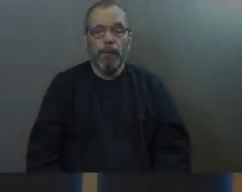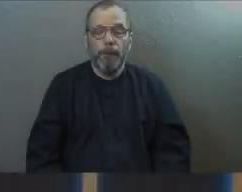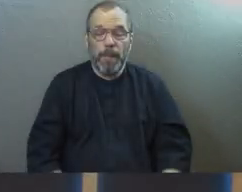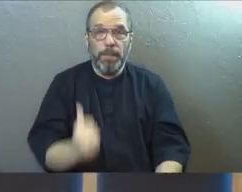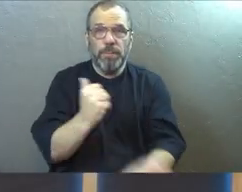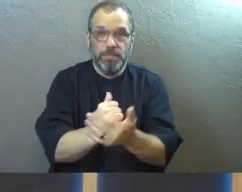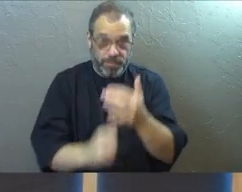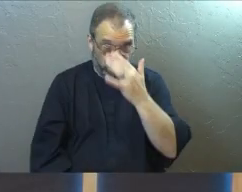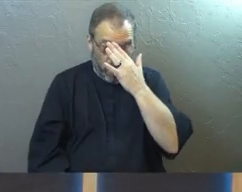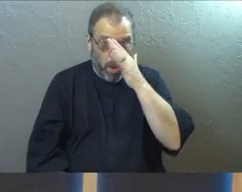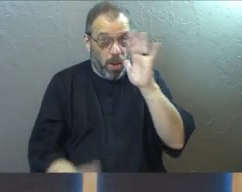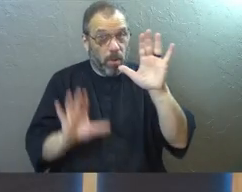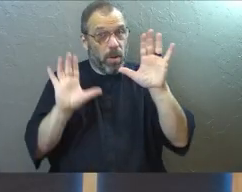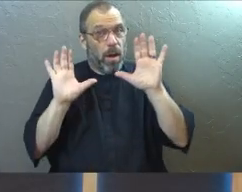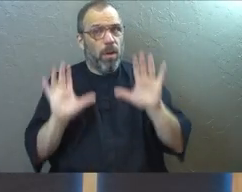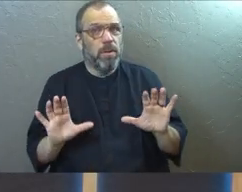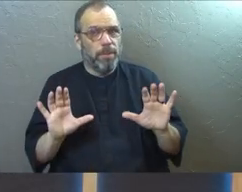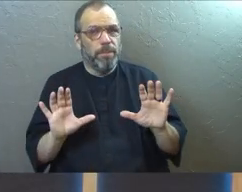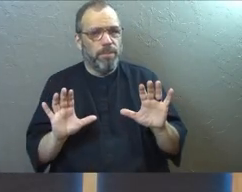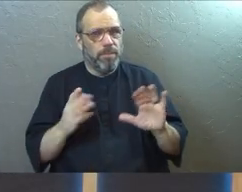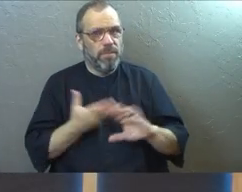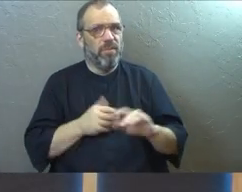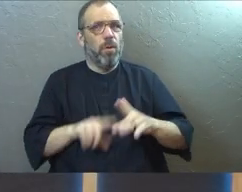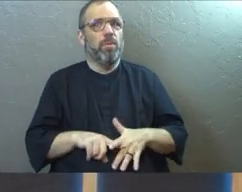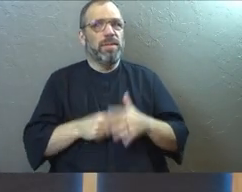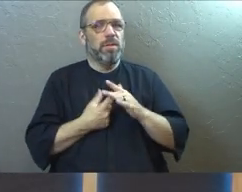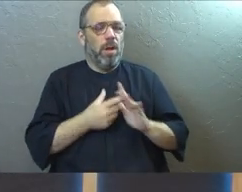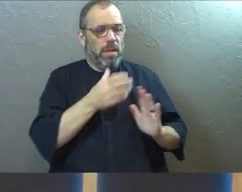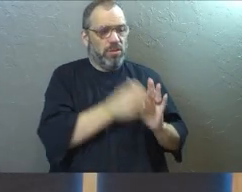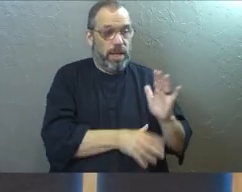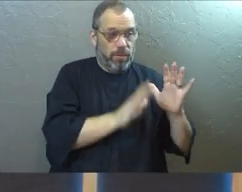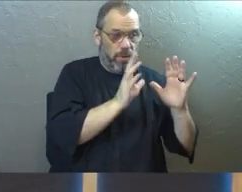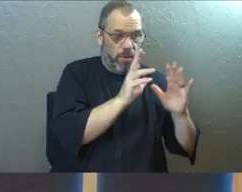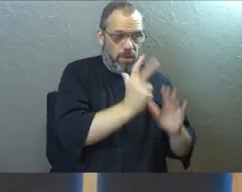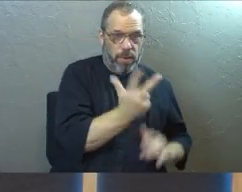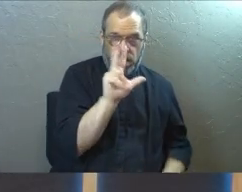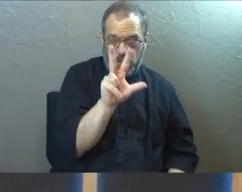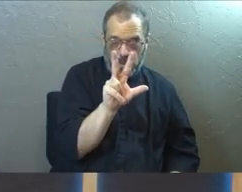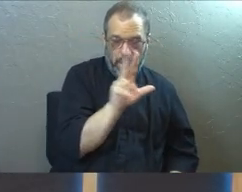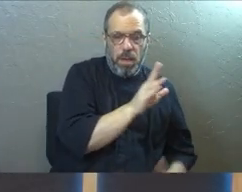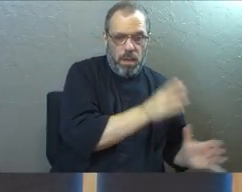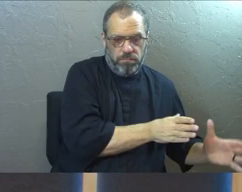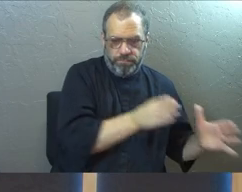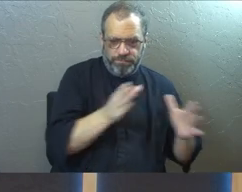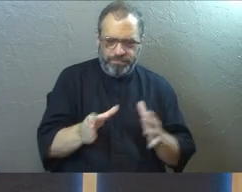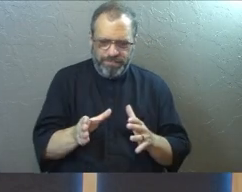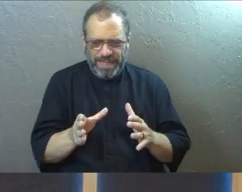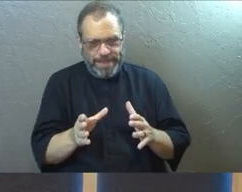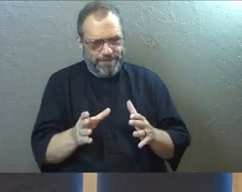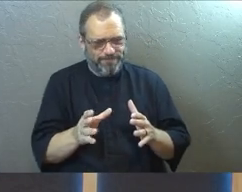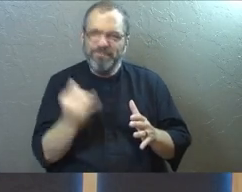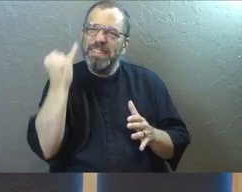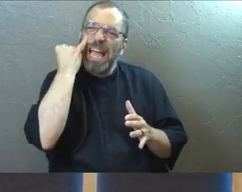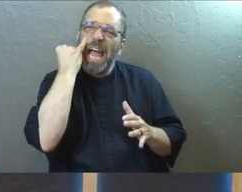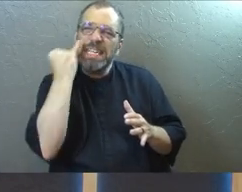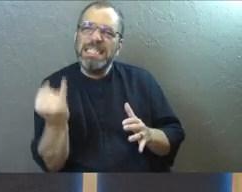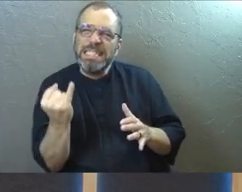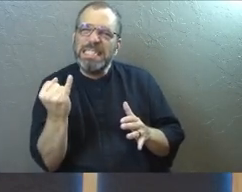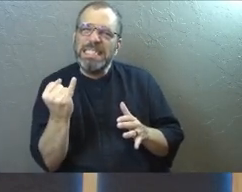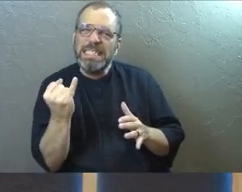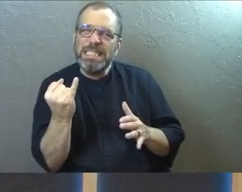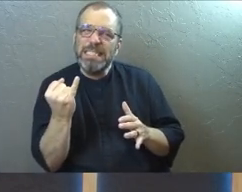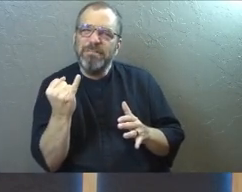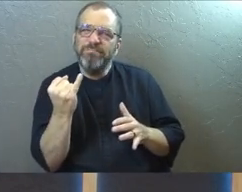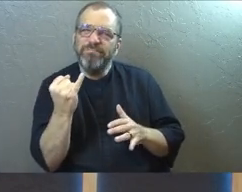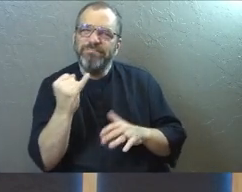Amen. So before we jump into the section of chapter 3 that we're going to look at today, I want to talk about an idea or a concept that I think is very